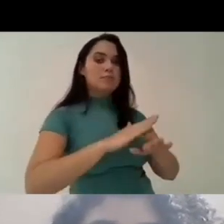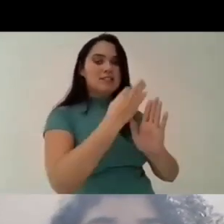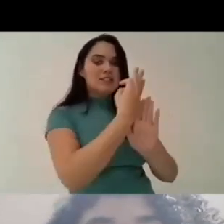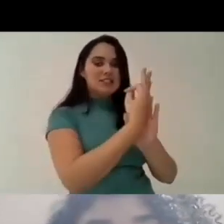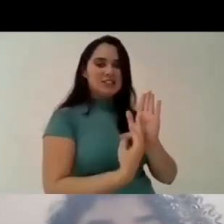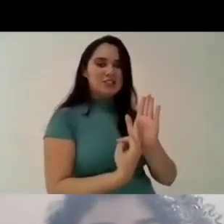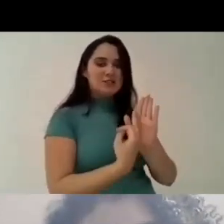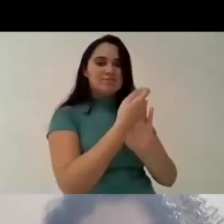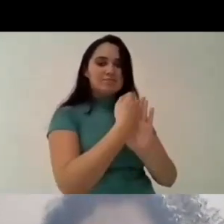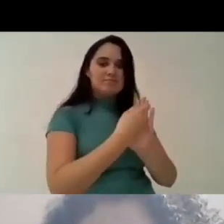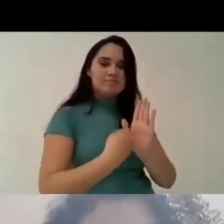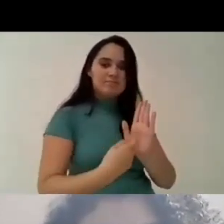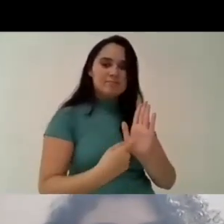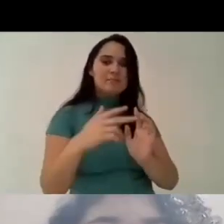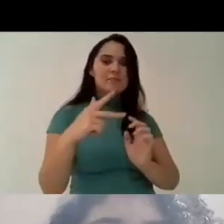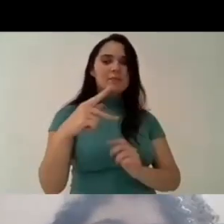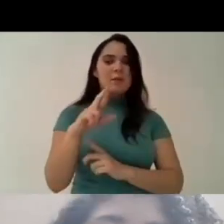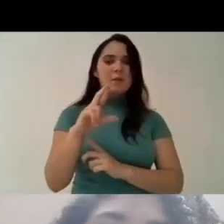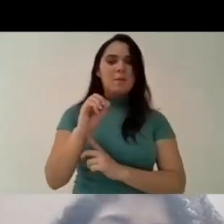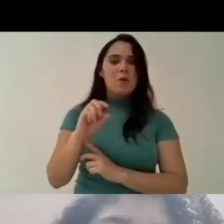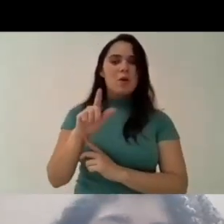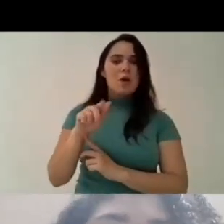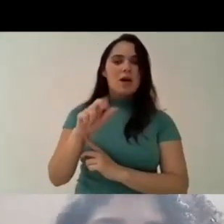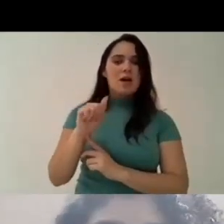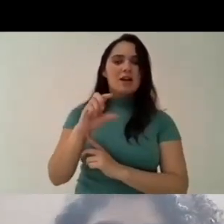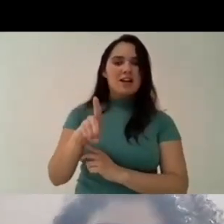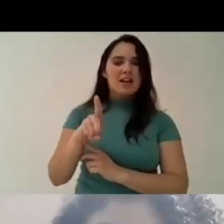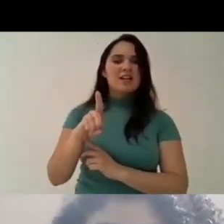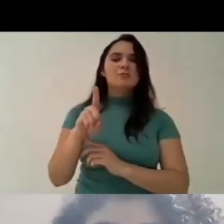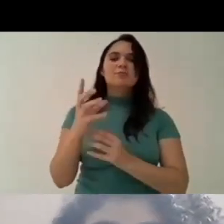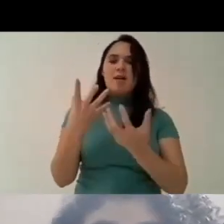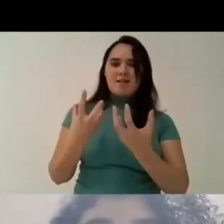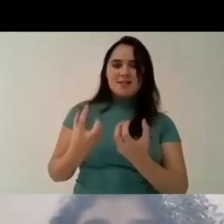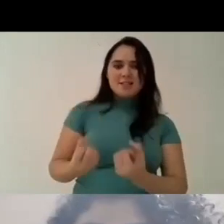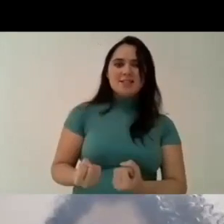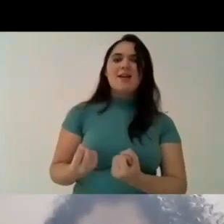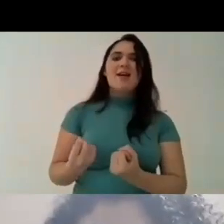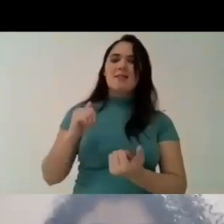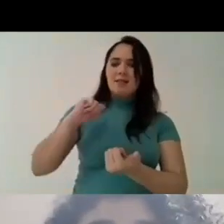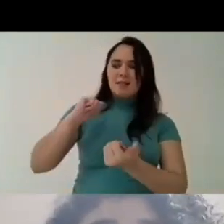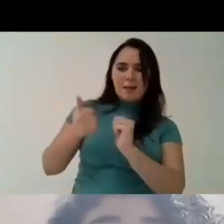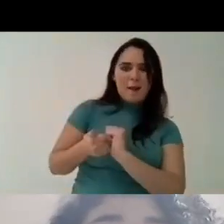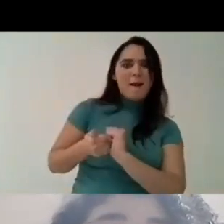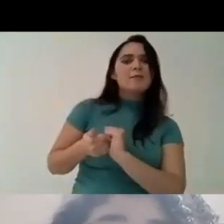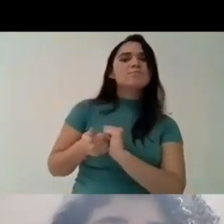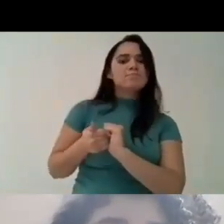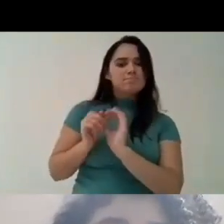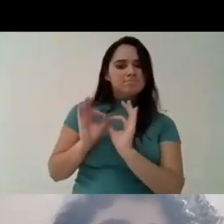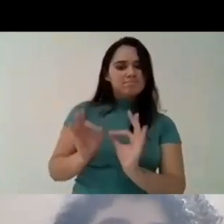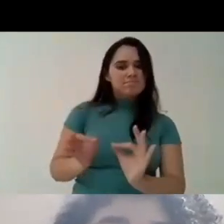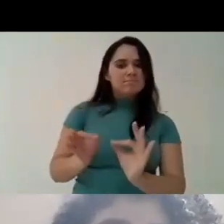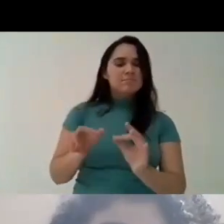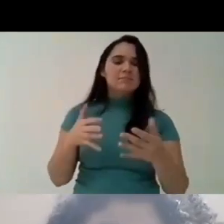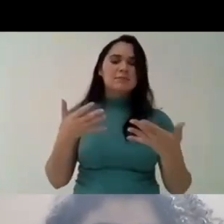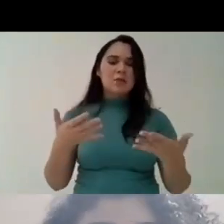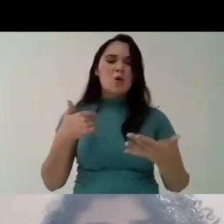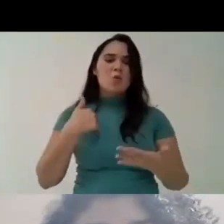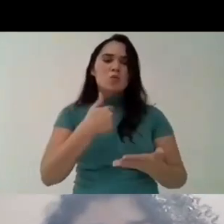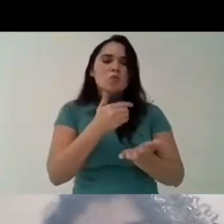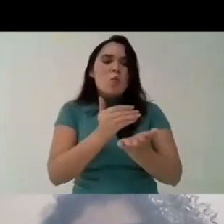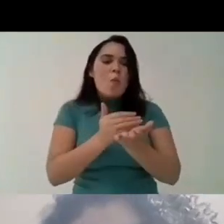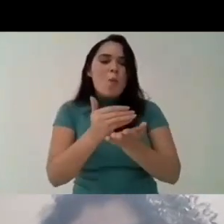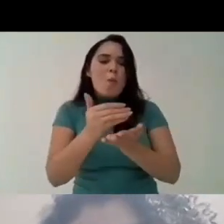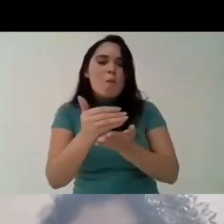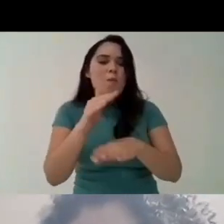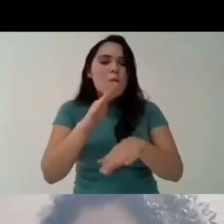area i believe